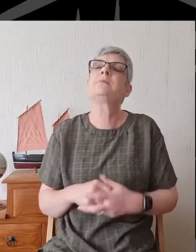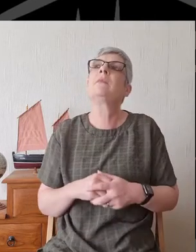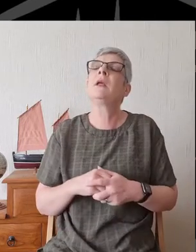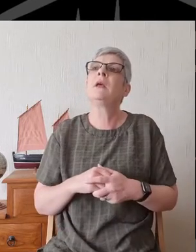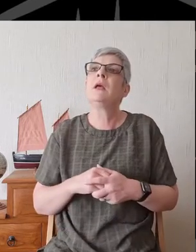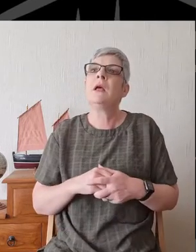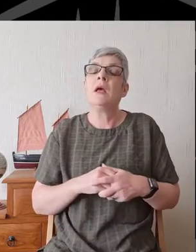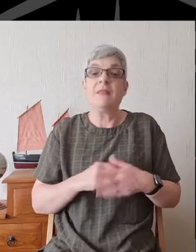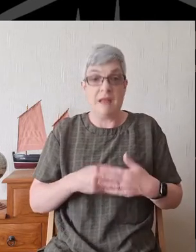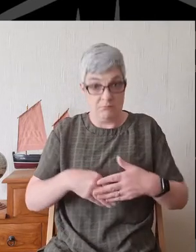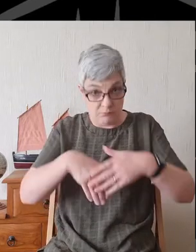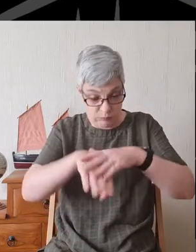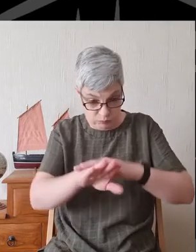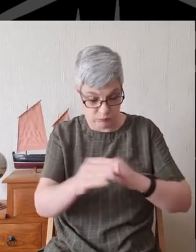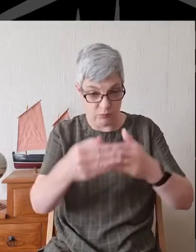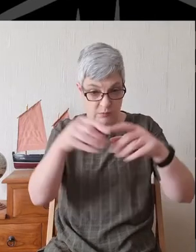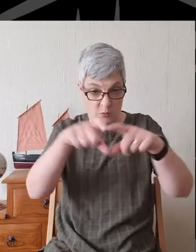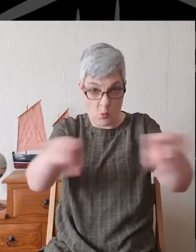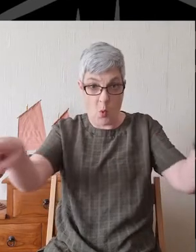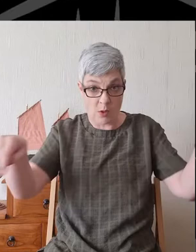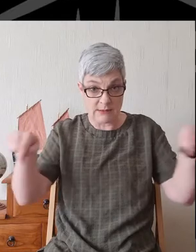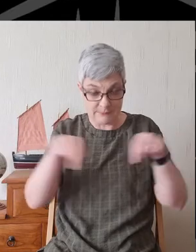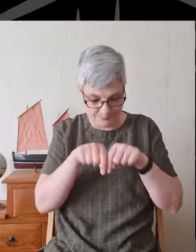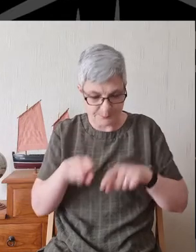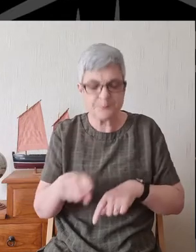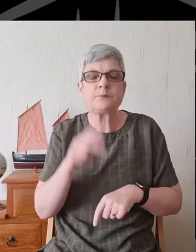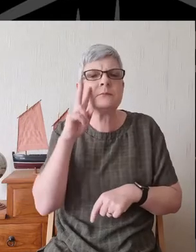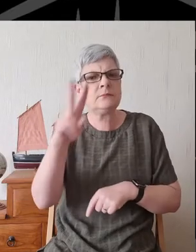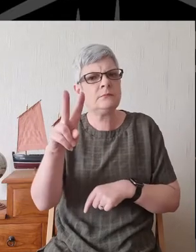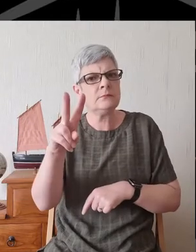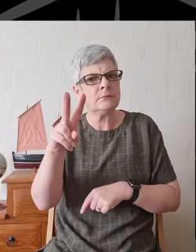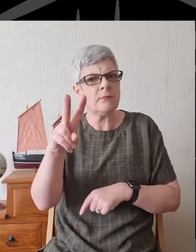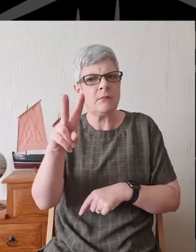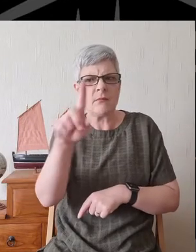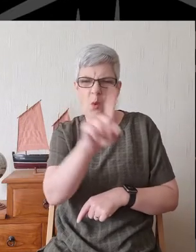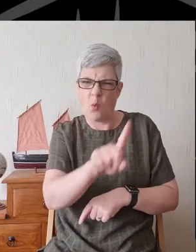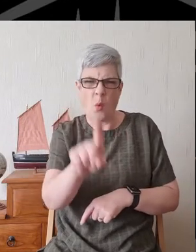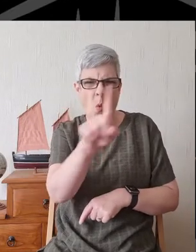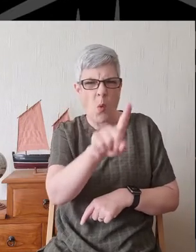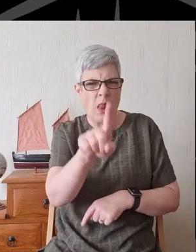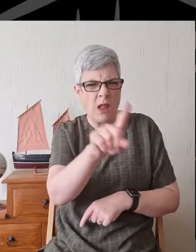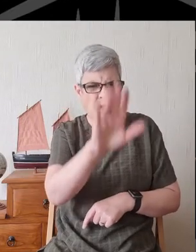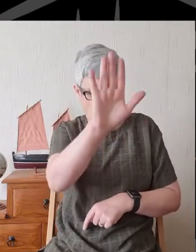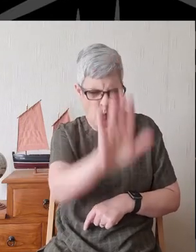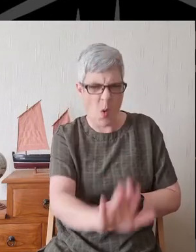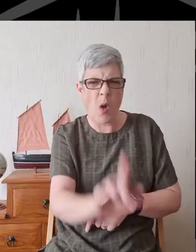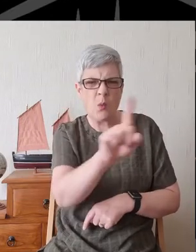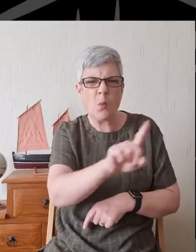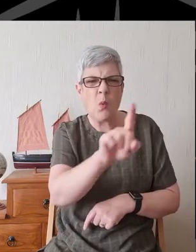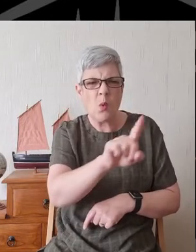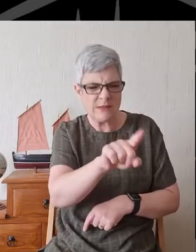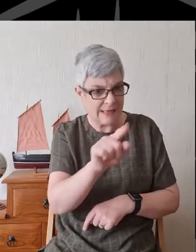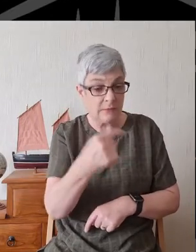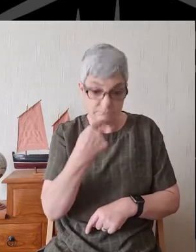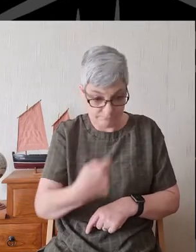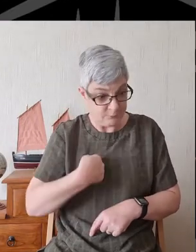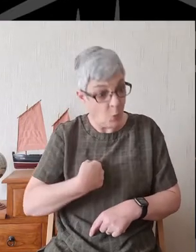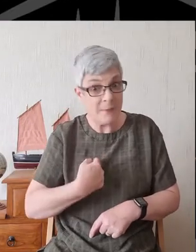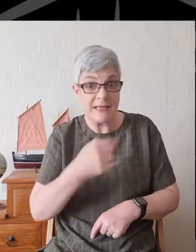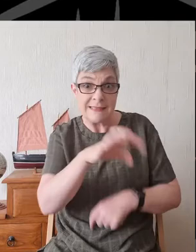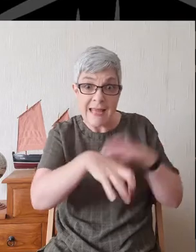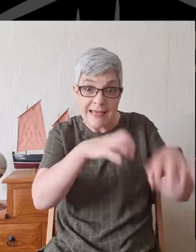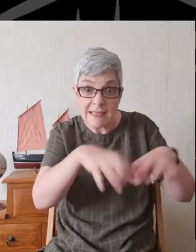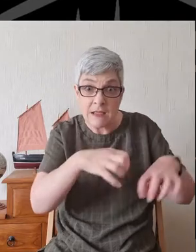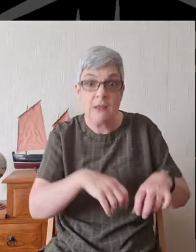Then he brought me to the entrance to the court. I looked, and I saw a hole in the wall. He said to me, Son of man, now dig into the wall.